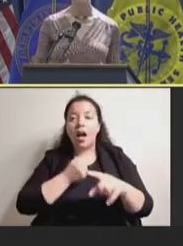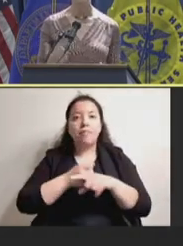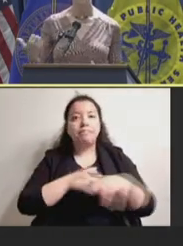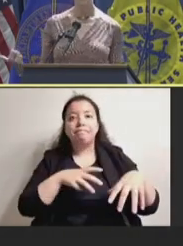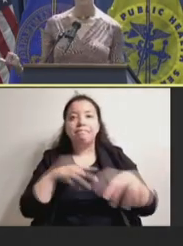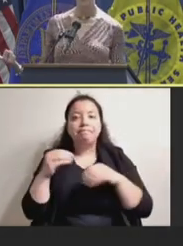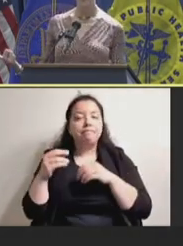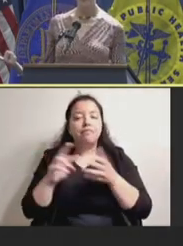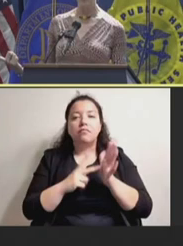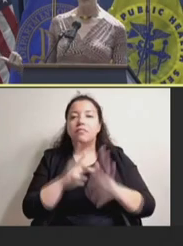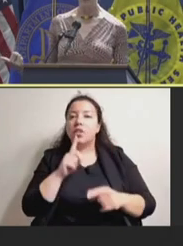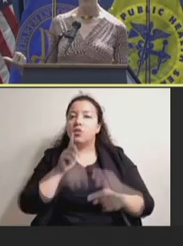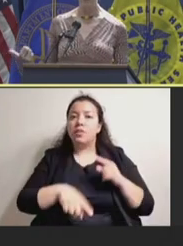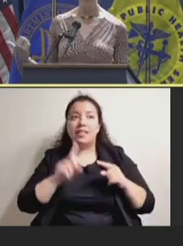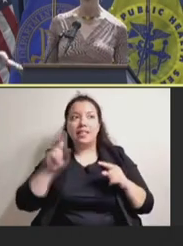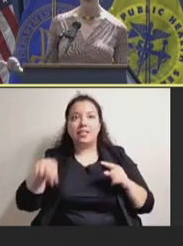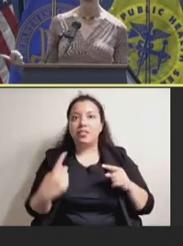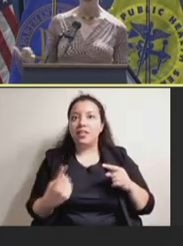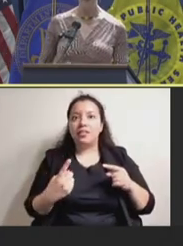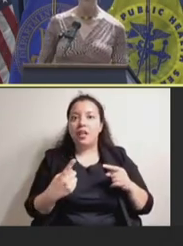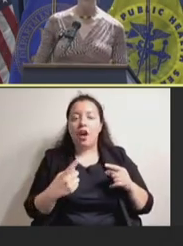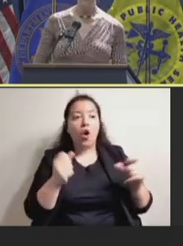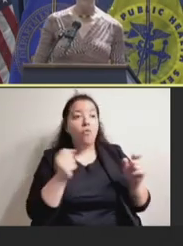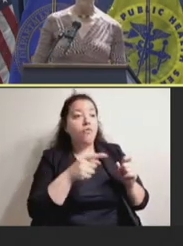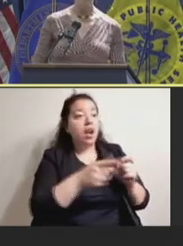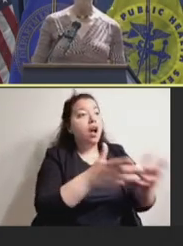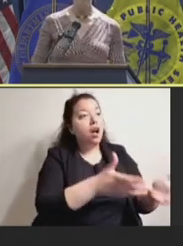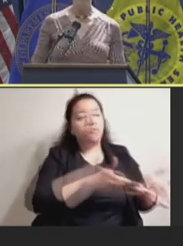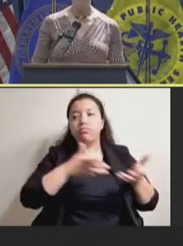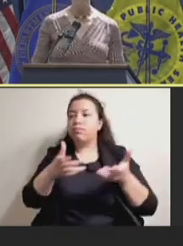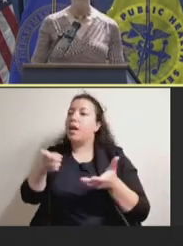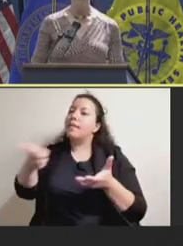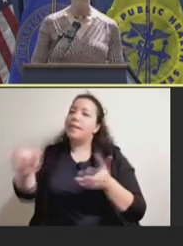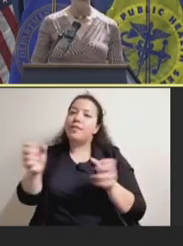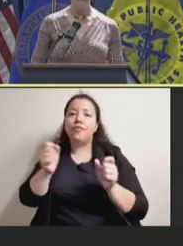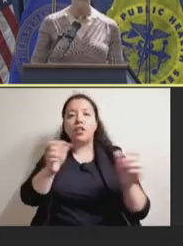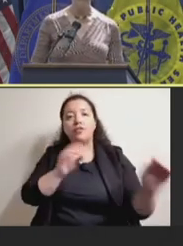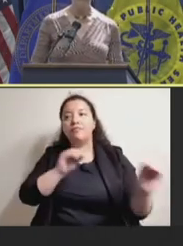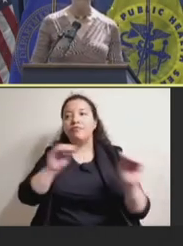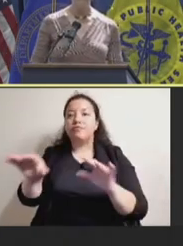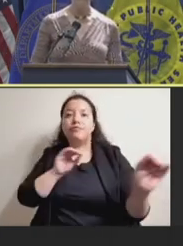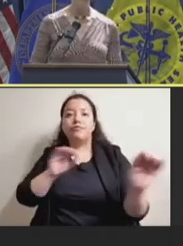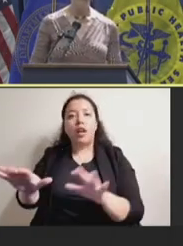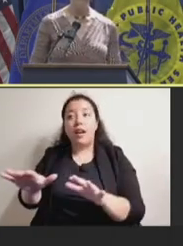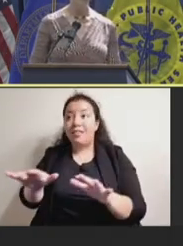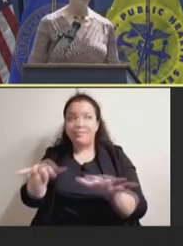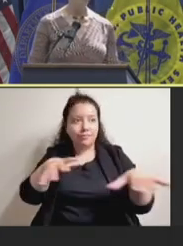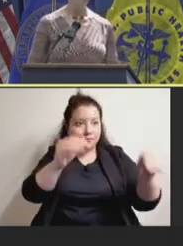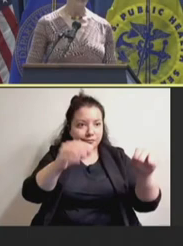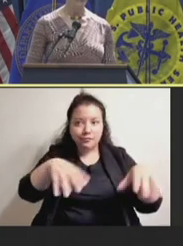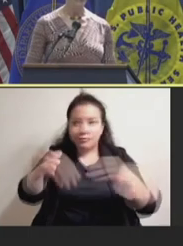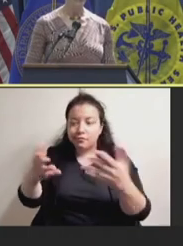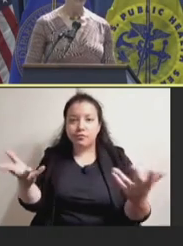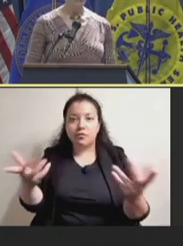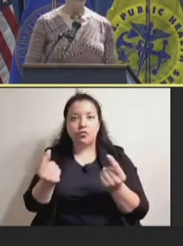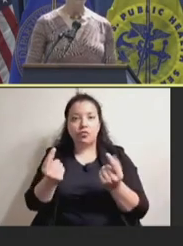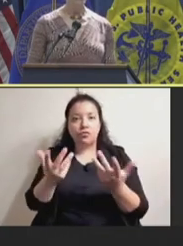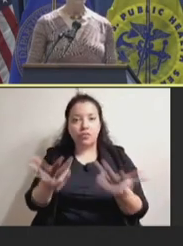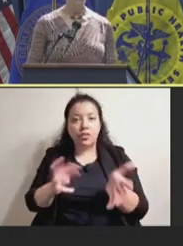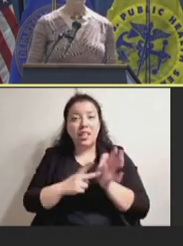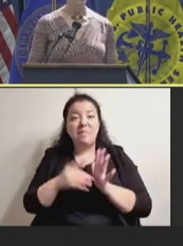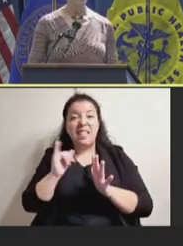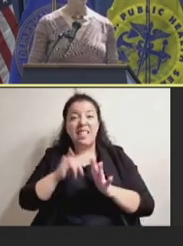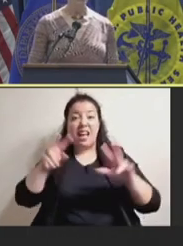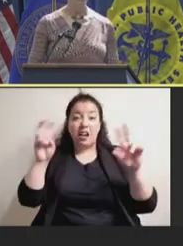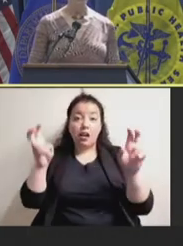vaccines down the street to another refrigerator. You may have multiple days of cold chain break. And with